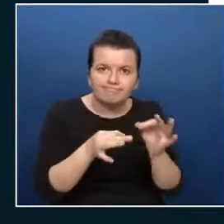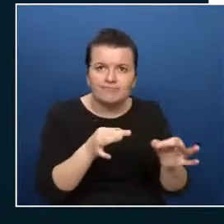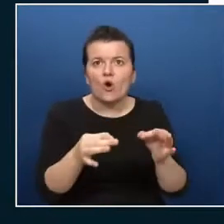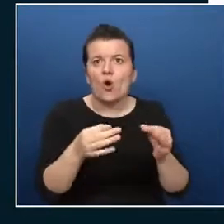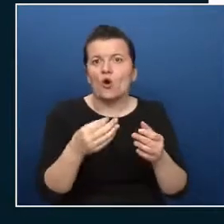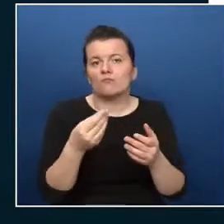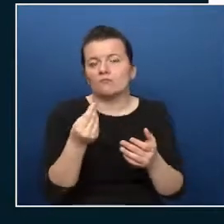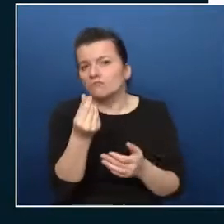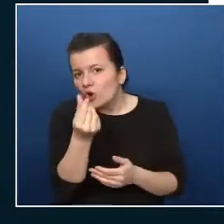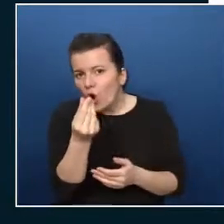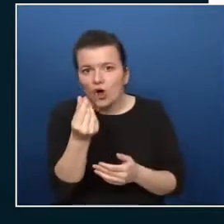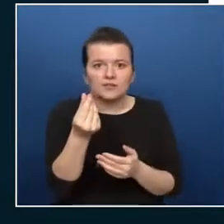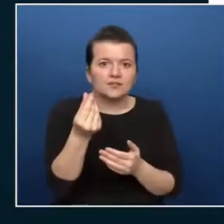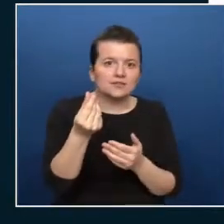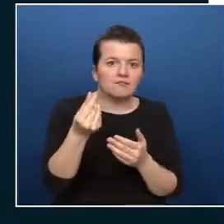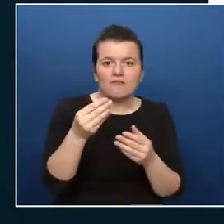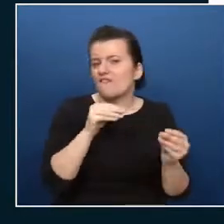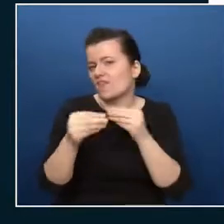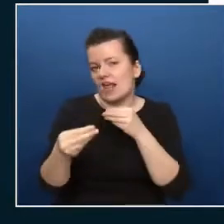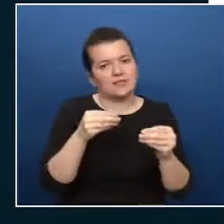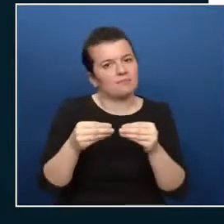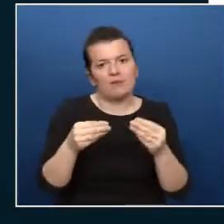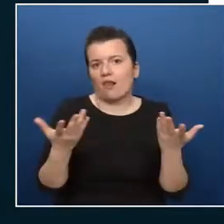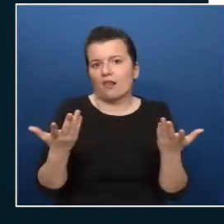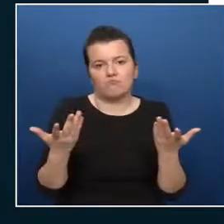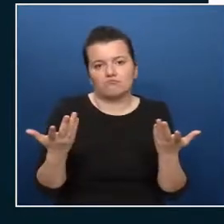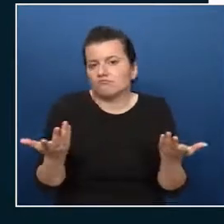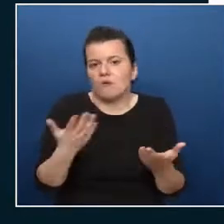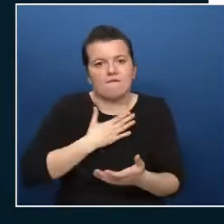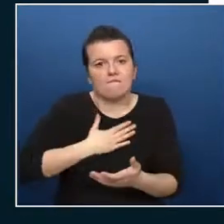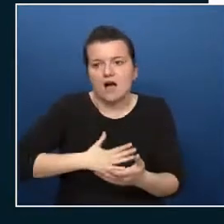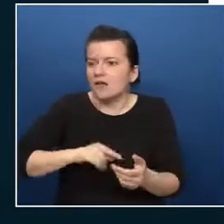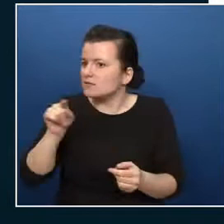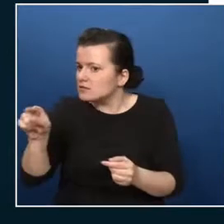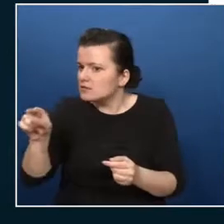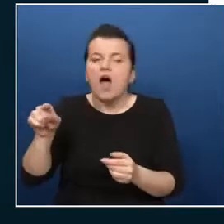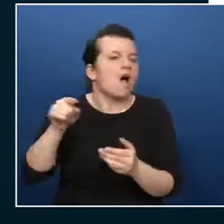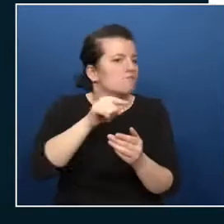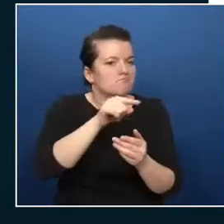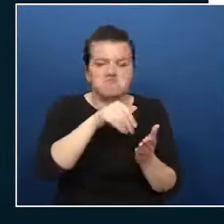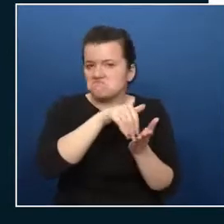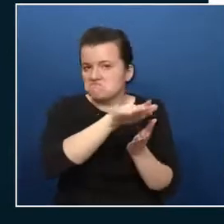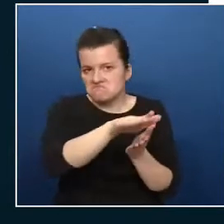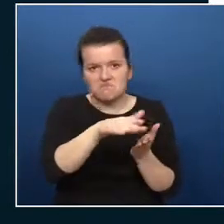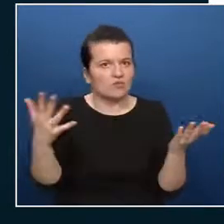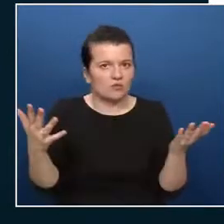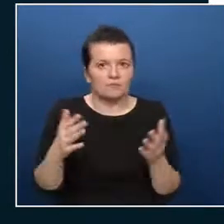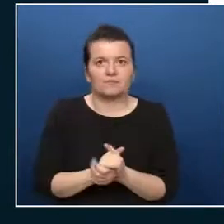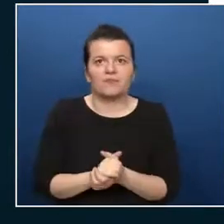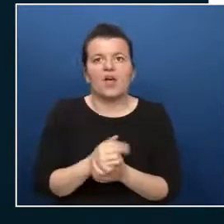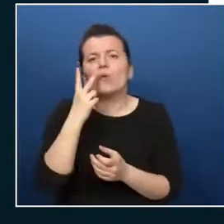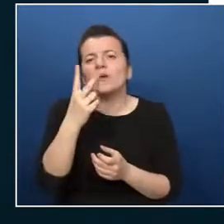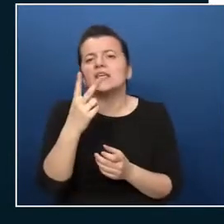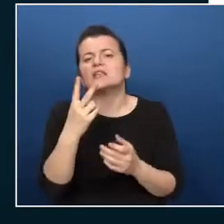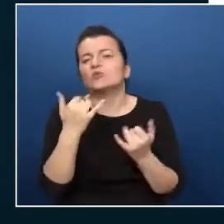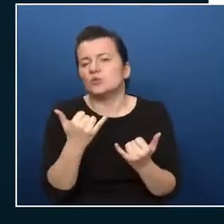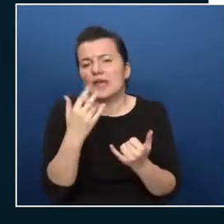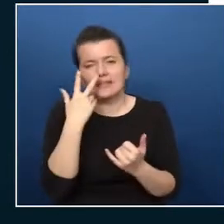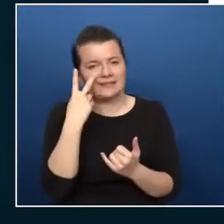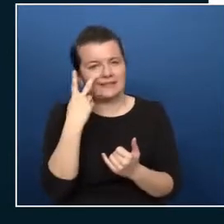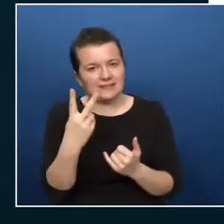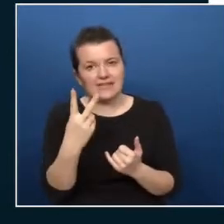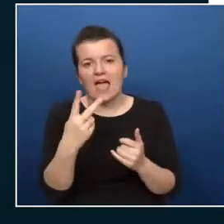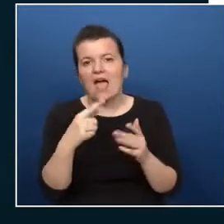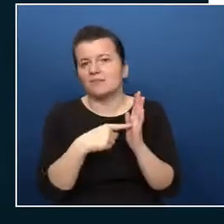or whatever you want and there are multiple design strategies so we're going to look at three of them and cost